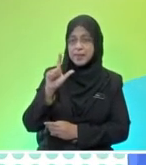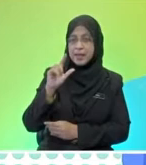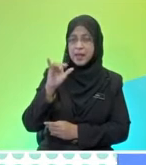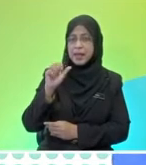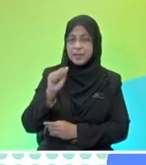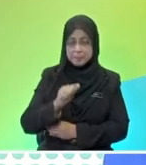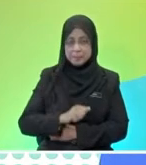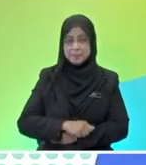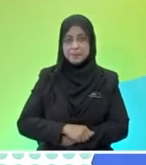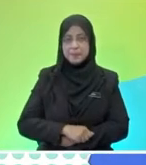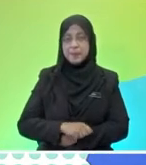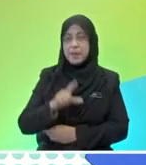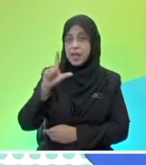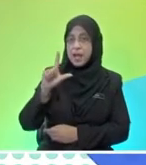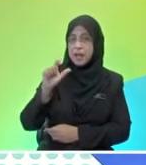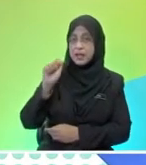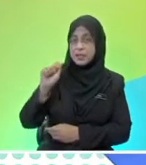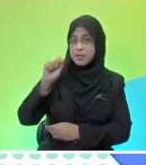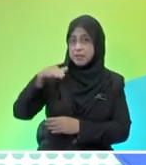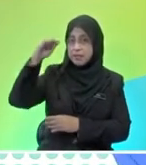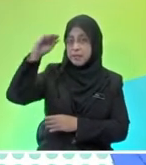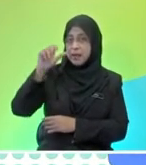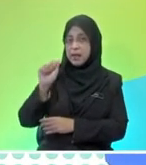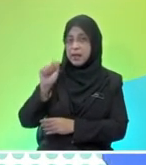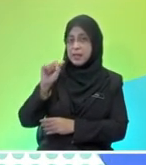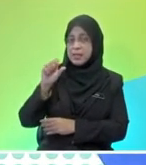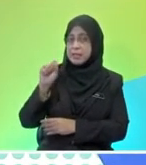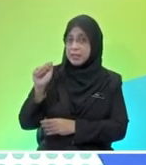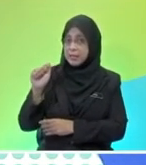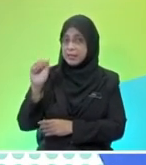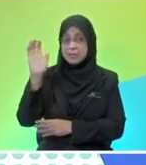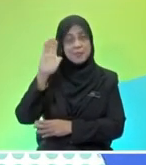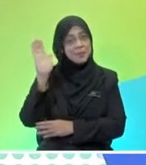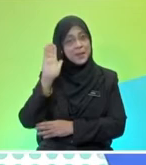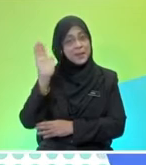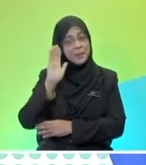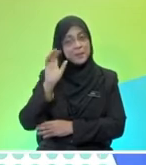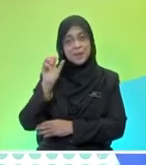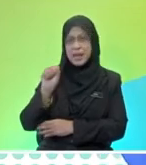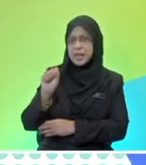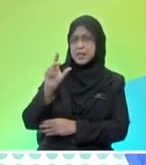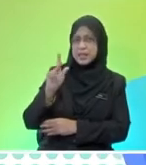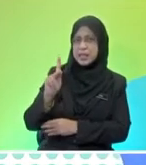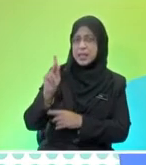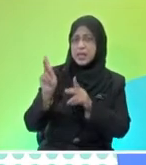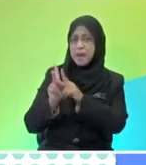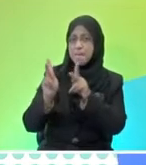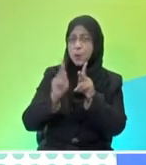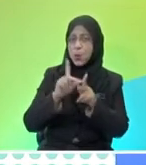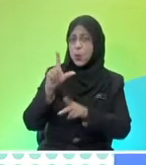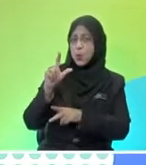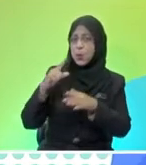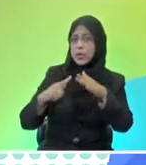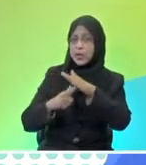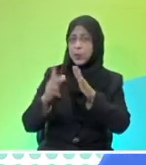we have the top right, right corner, we have Alisa Kaisara from SK Kampung Lindungan. And finally, Shiva